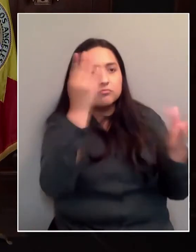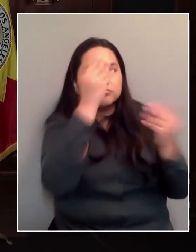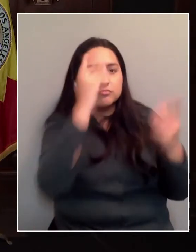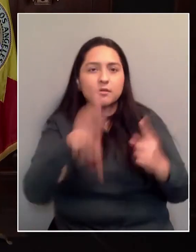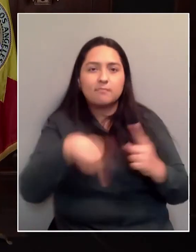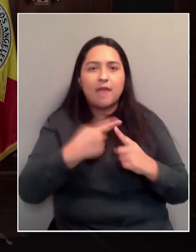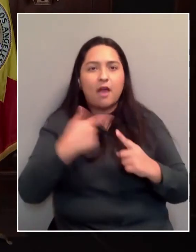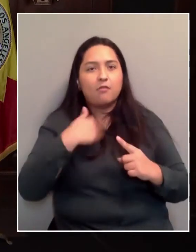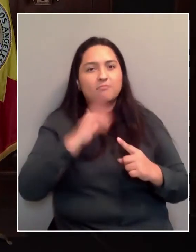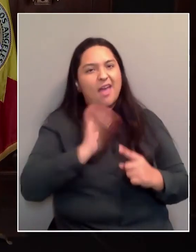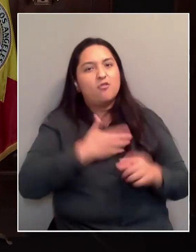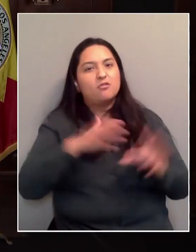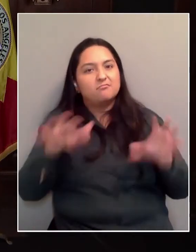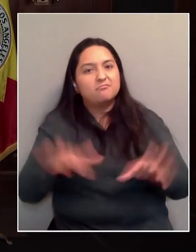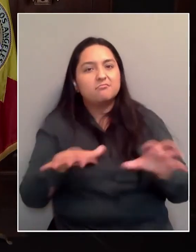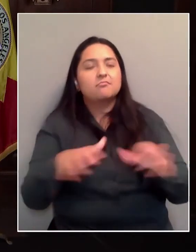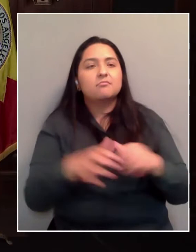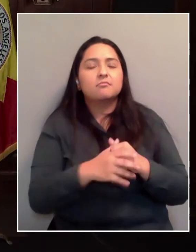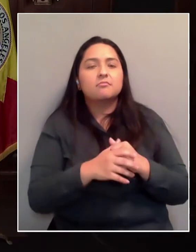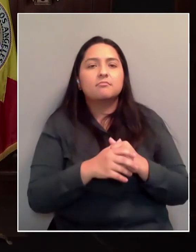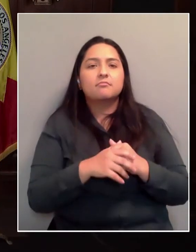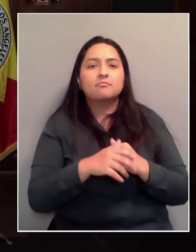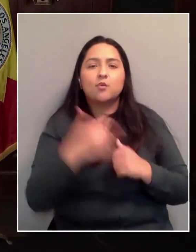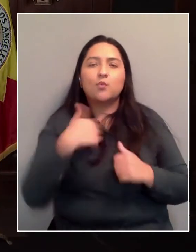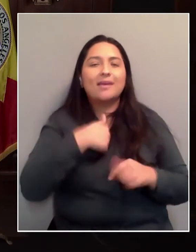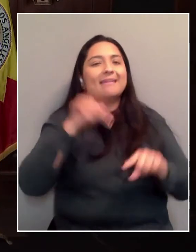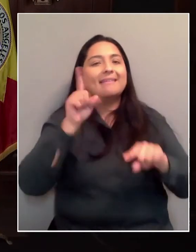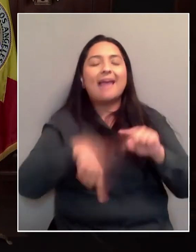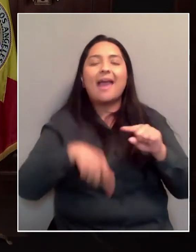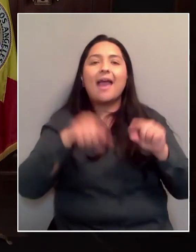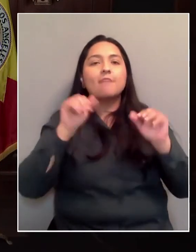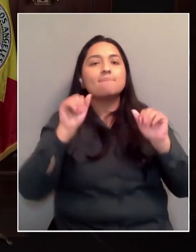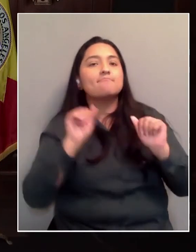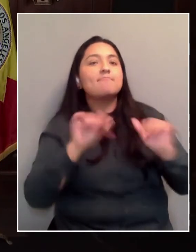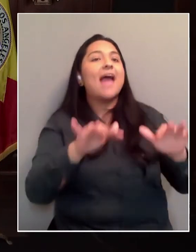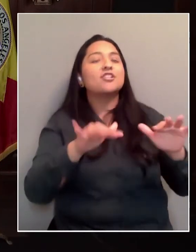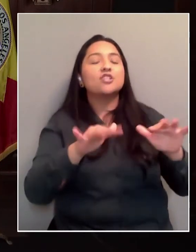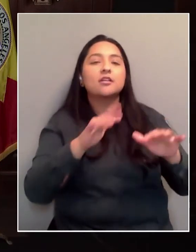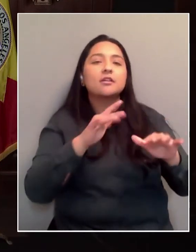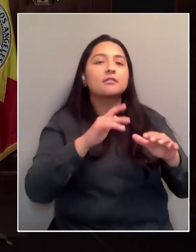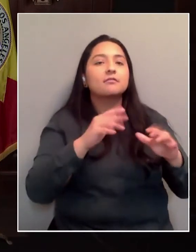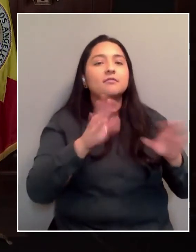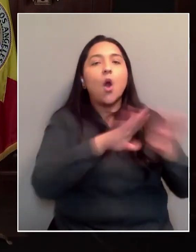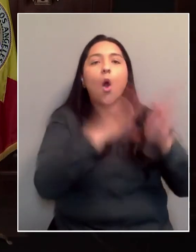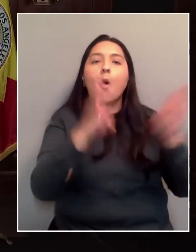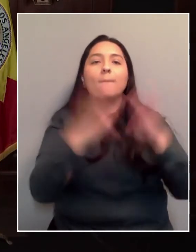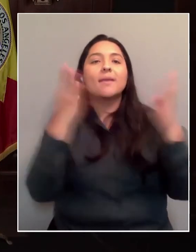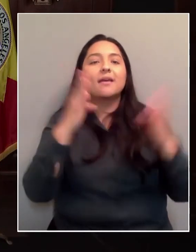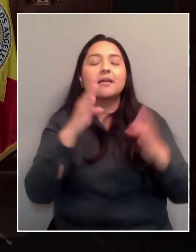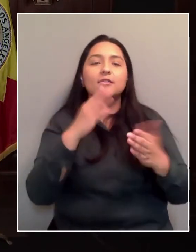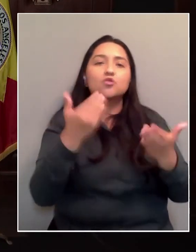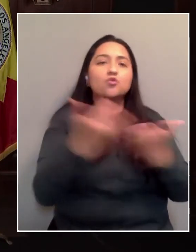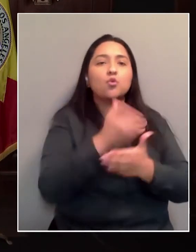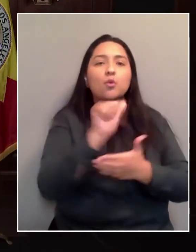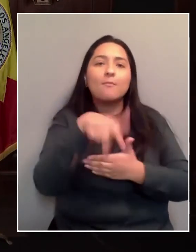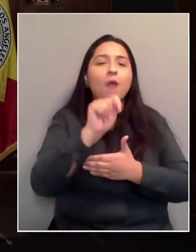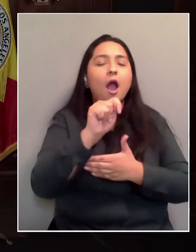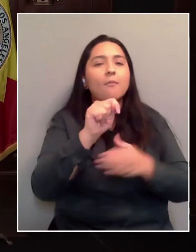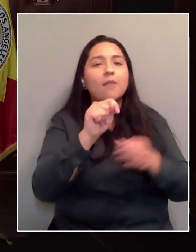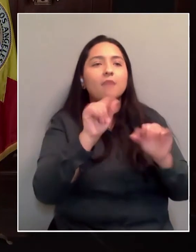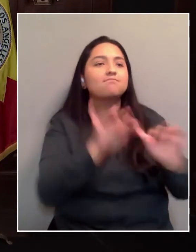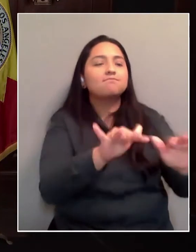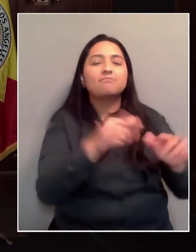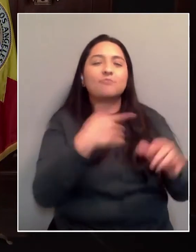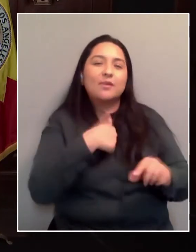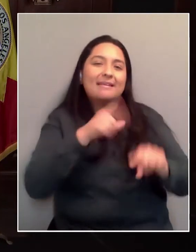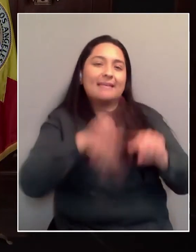can't wave a magic wand and have more apartments suddenly open up. But we're going to be doing a number of things and some that I've already announced but I'll